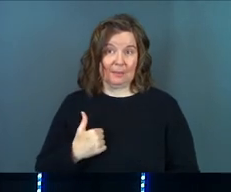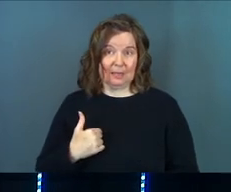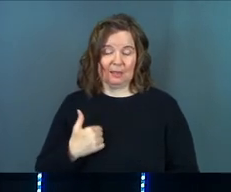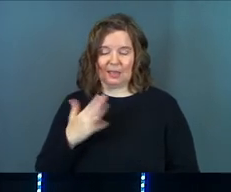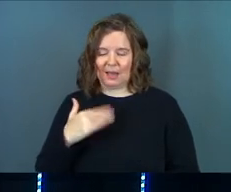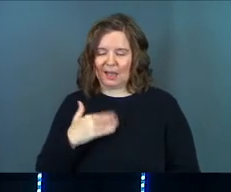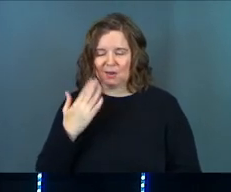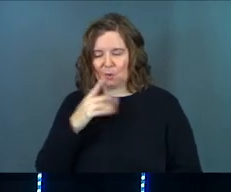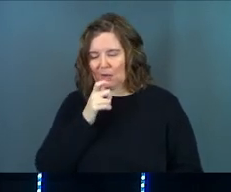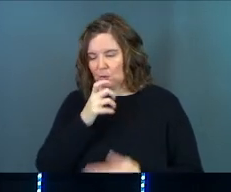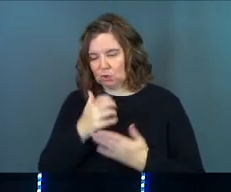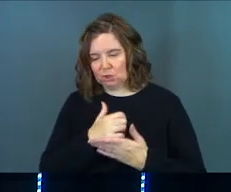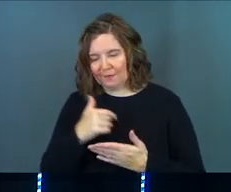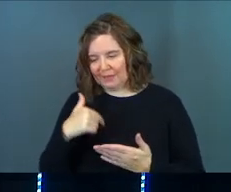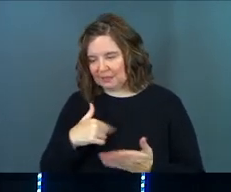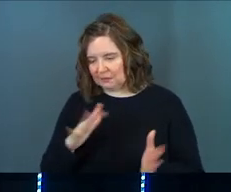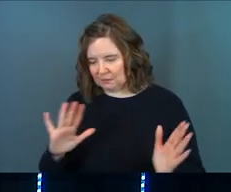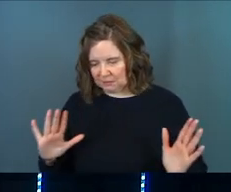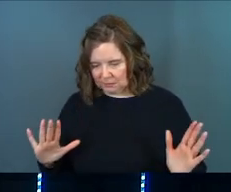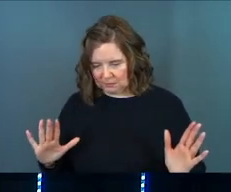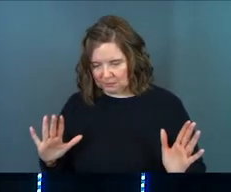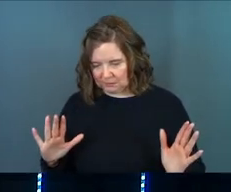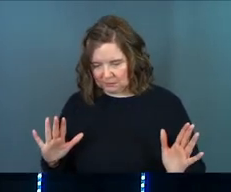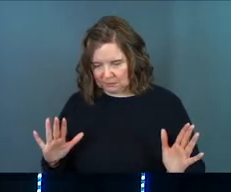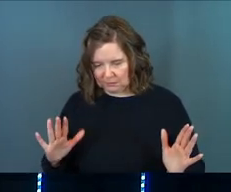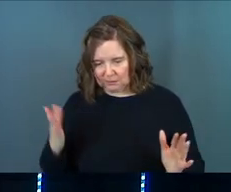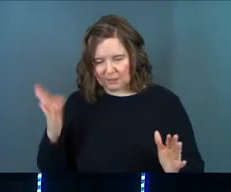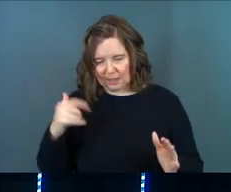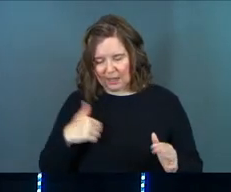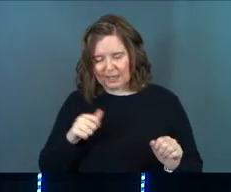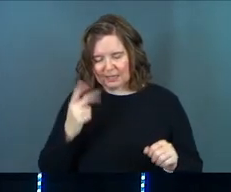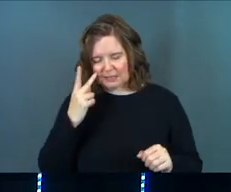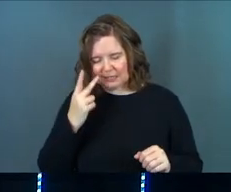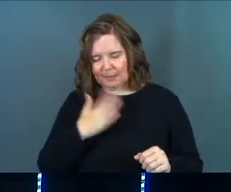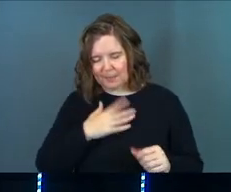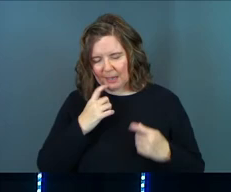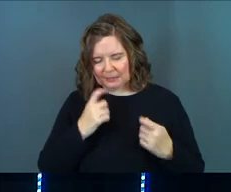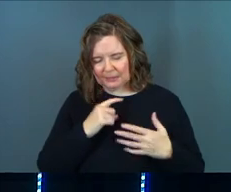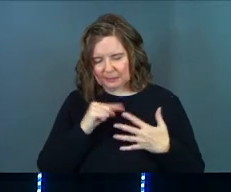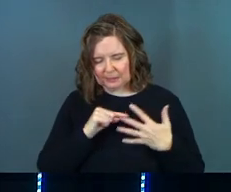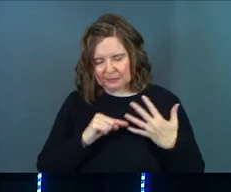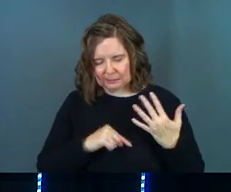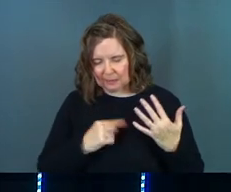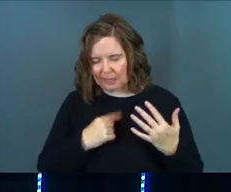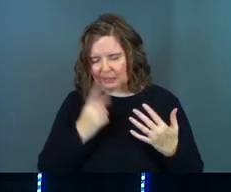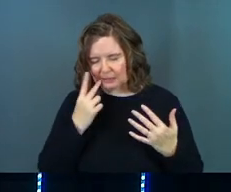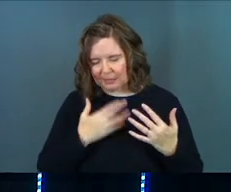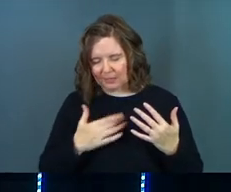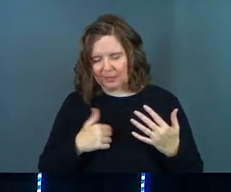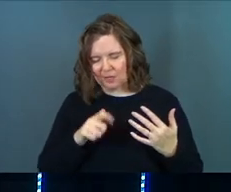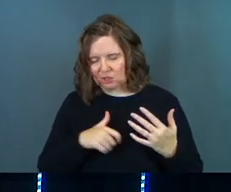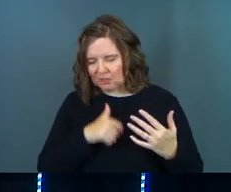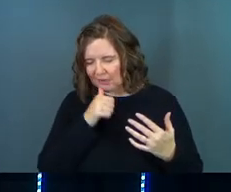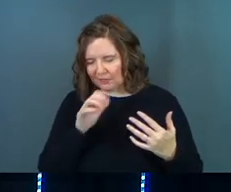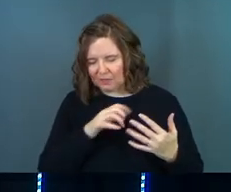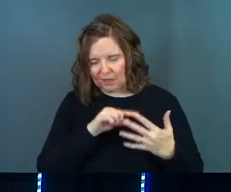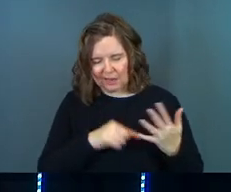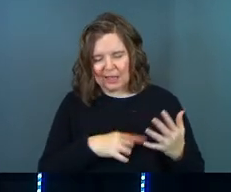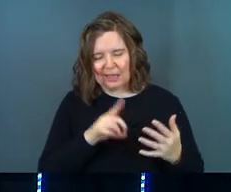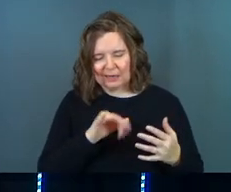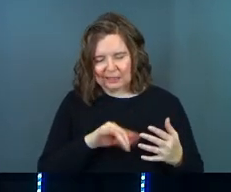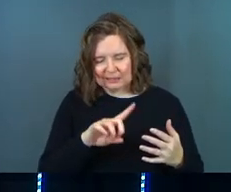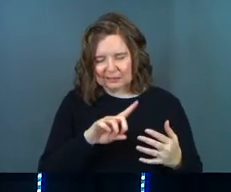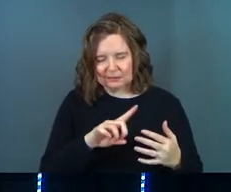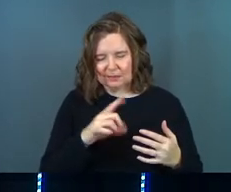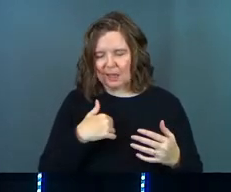is, God, I know I don't deserve this. God, can see my sin. I can see the things I shouldn't have done, and I